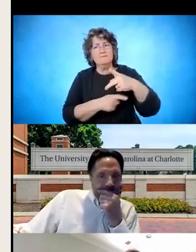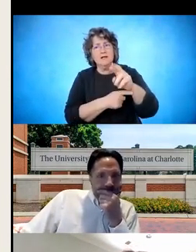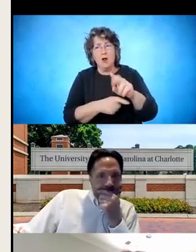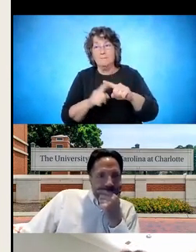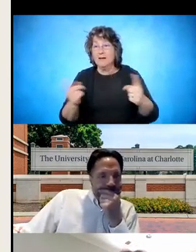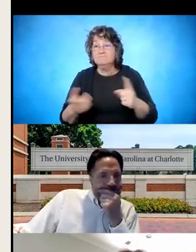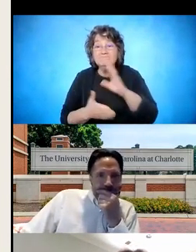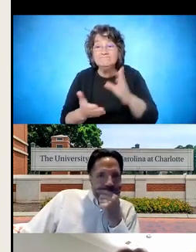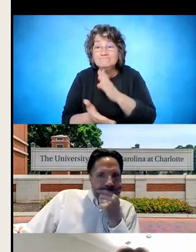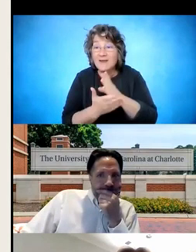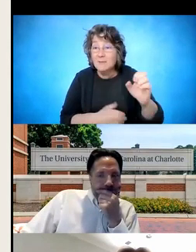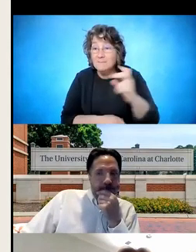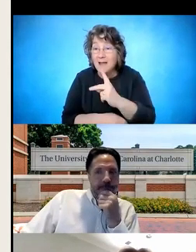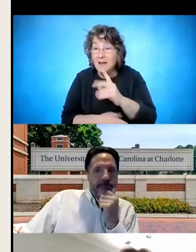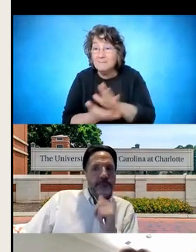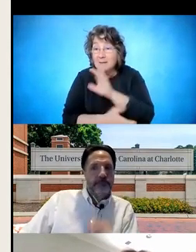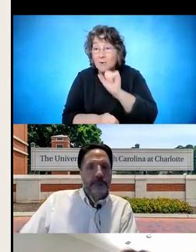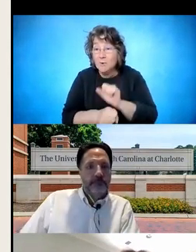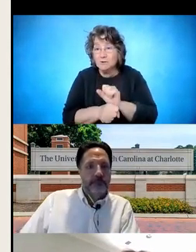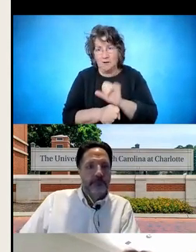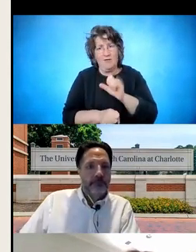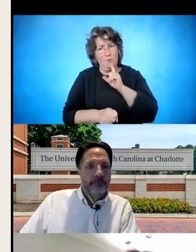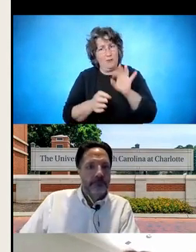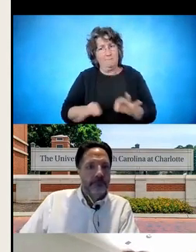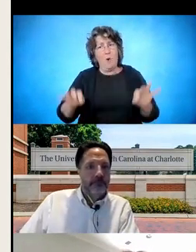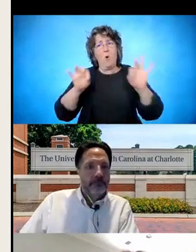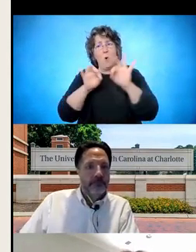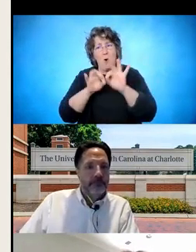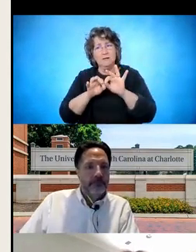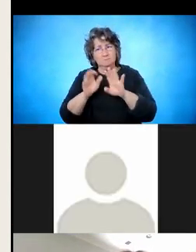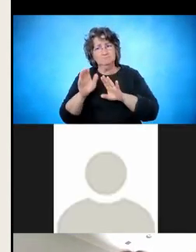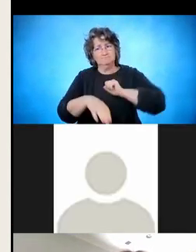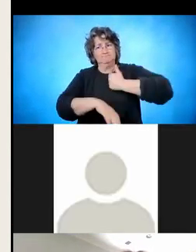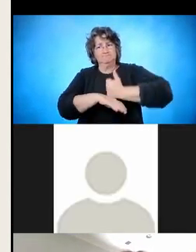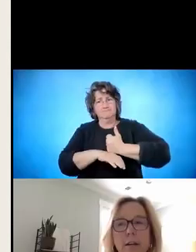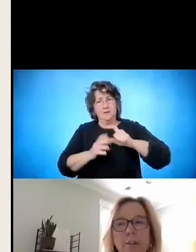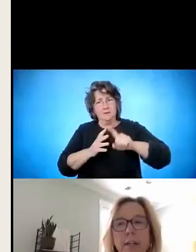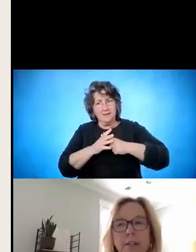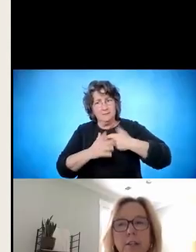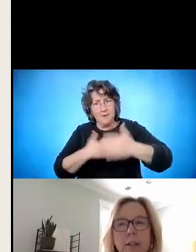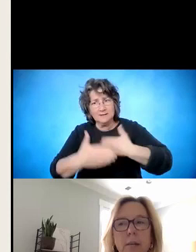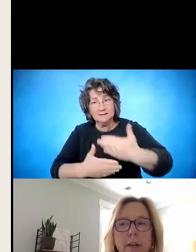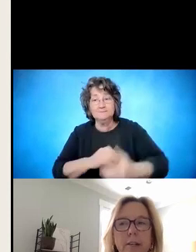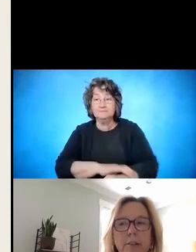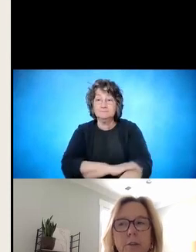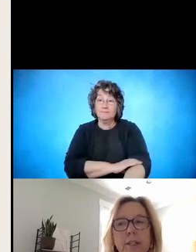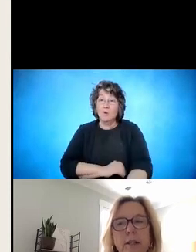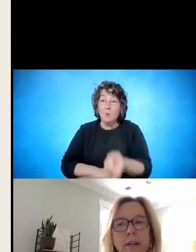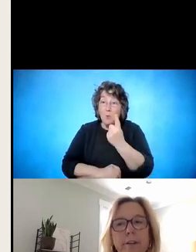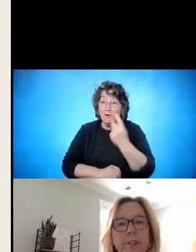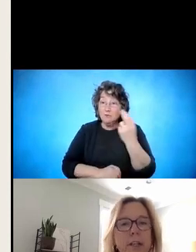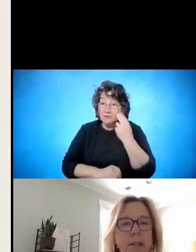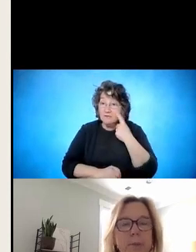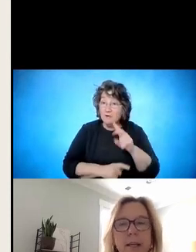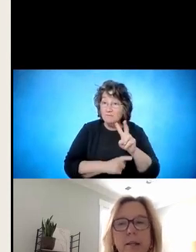developing this initial process is really important. One of the main reasons for VR and education to collaborate is really to